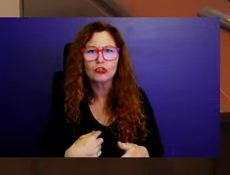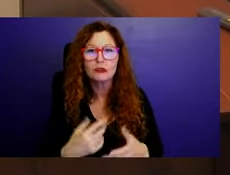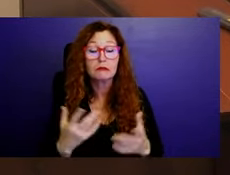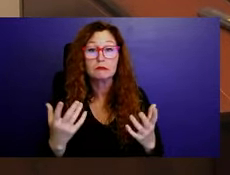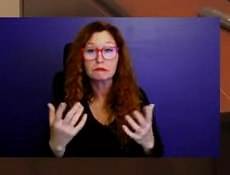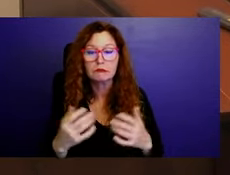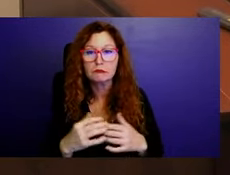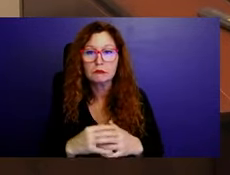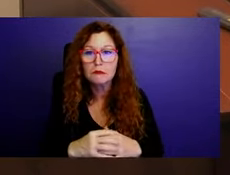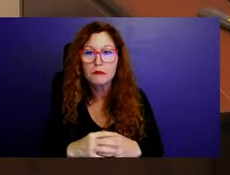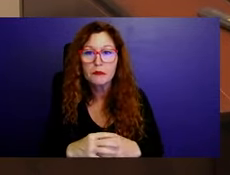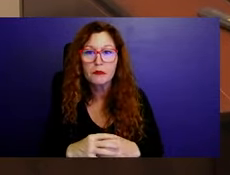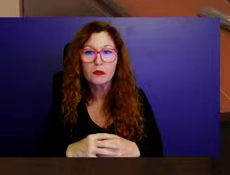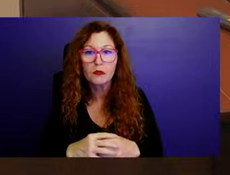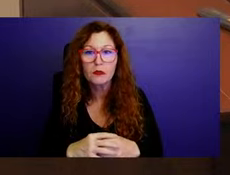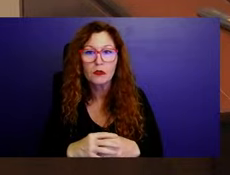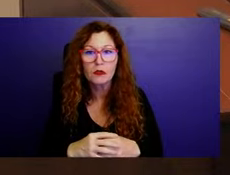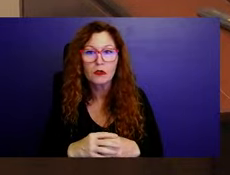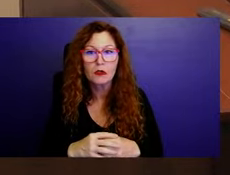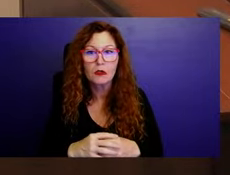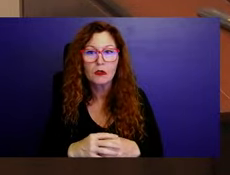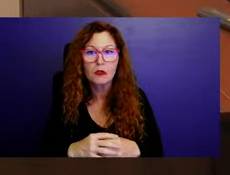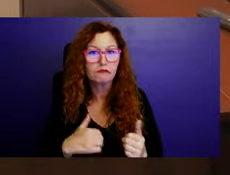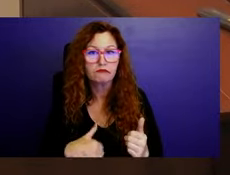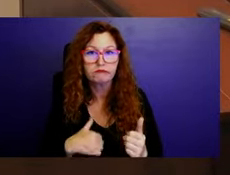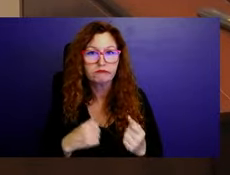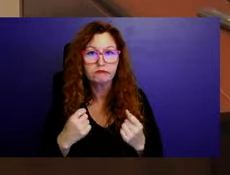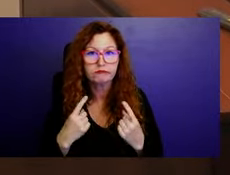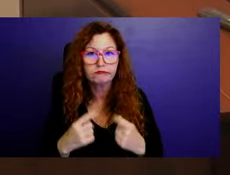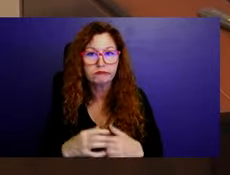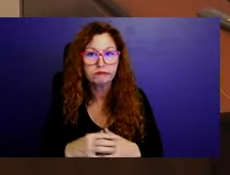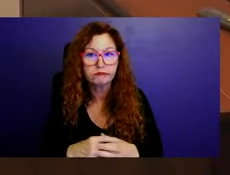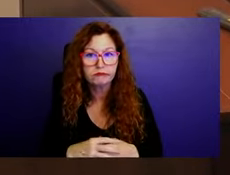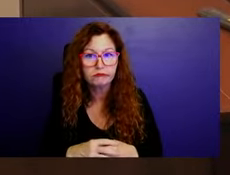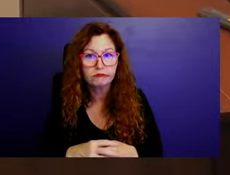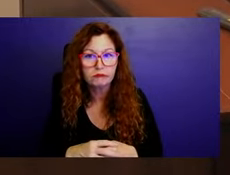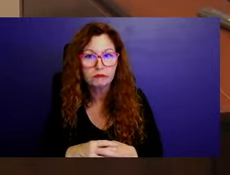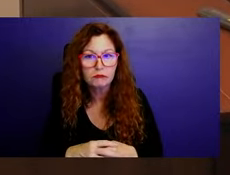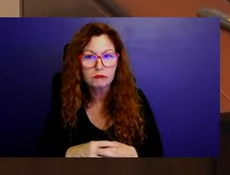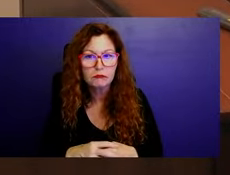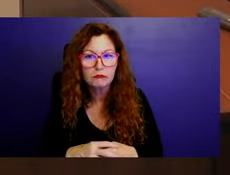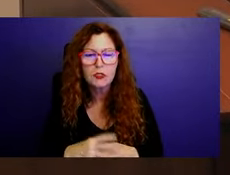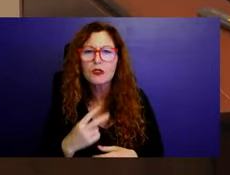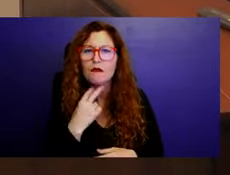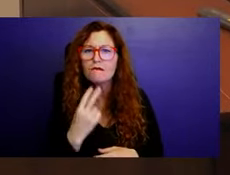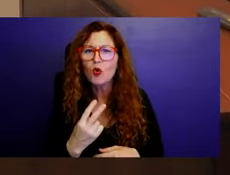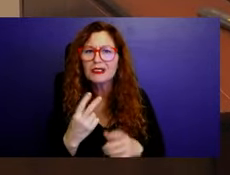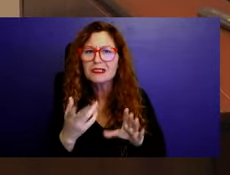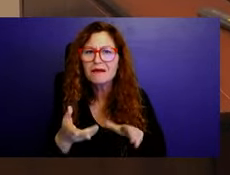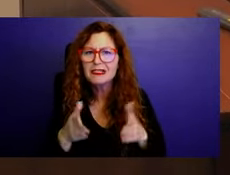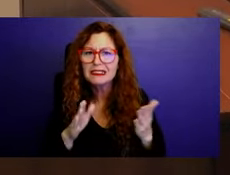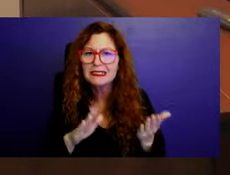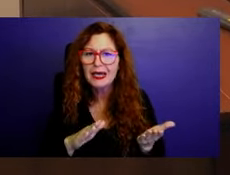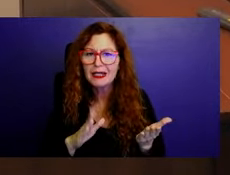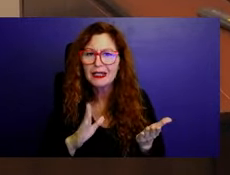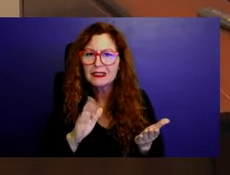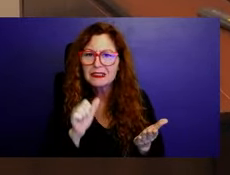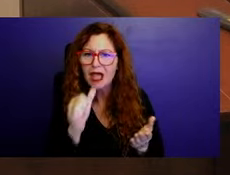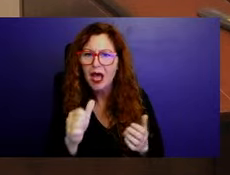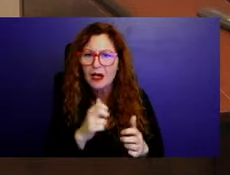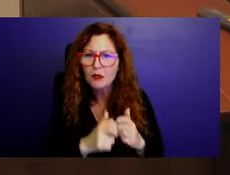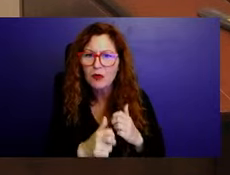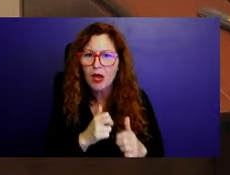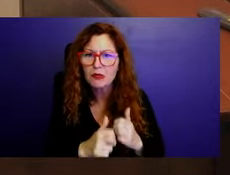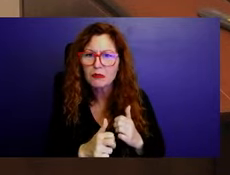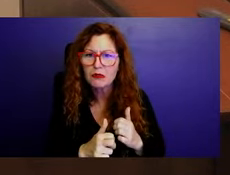verses, there won't be much problem in our life. I